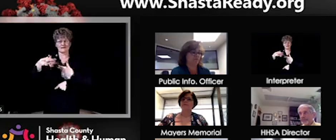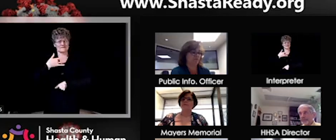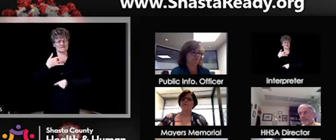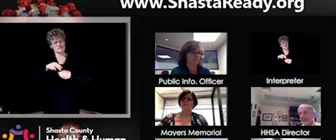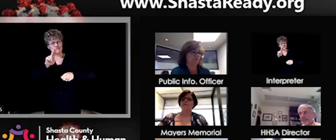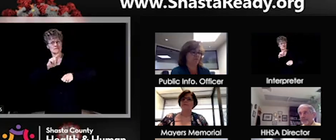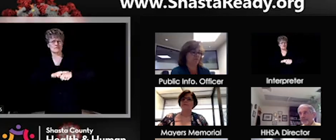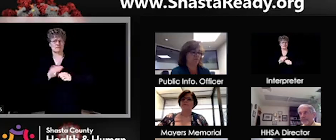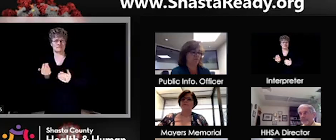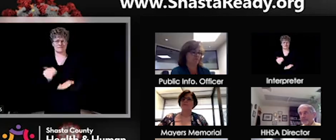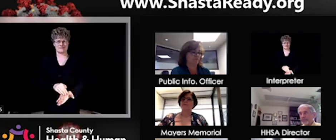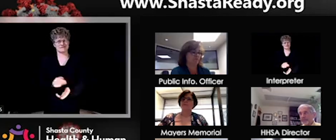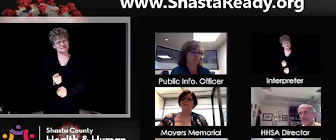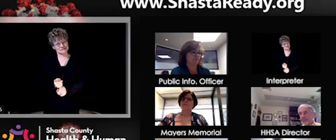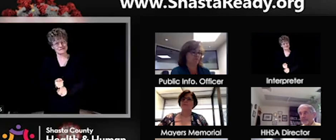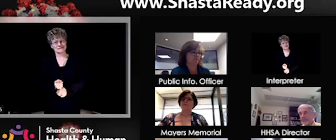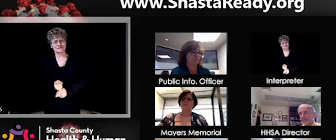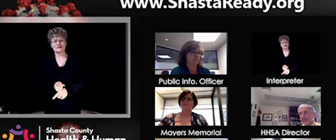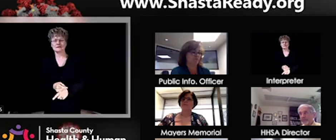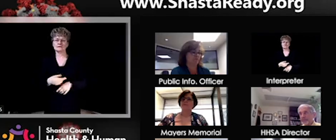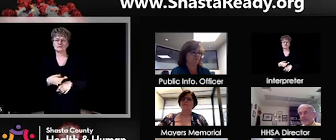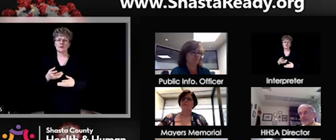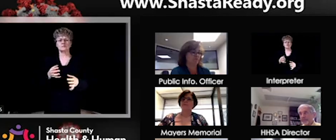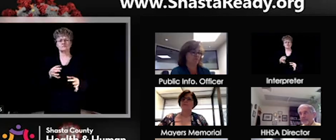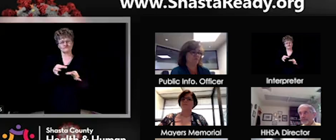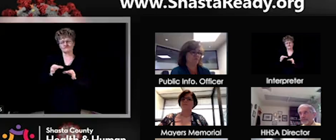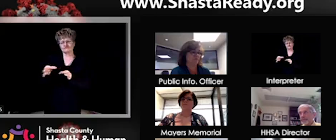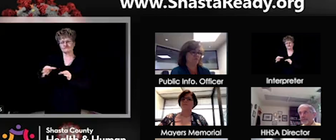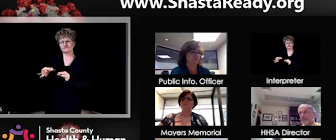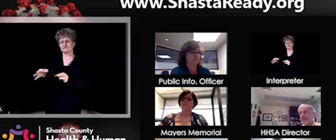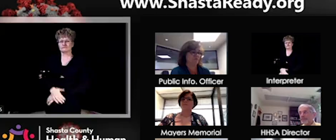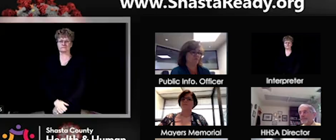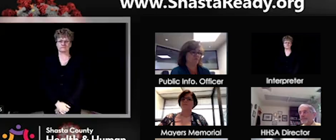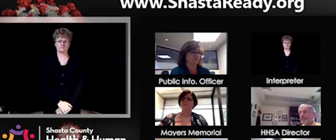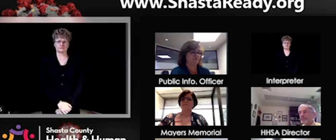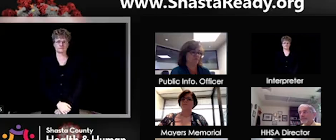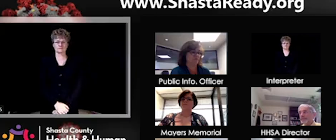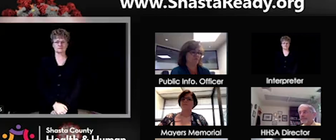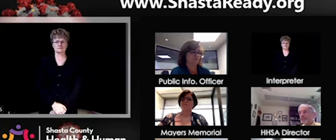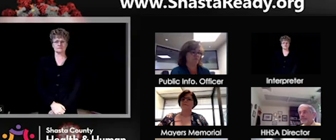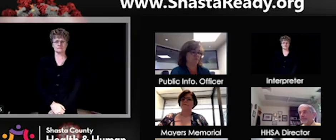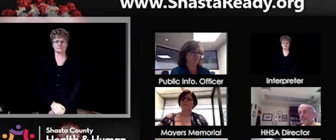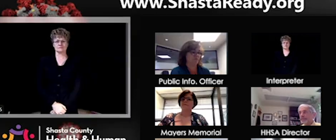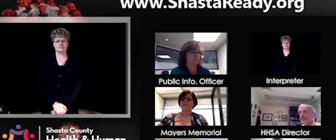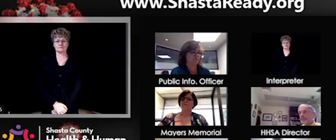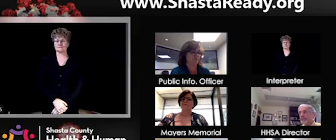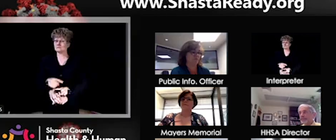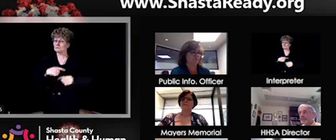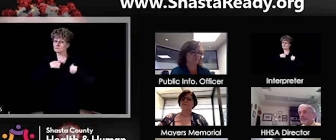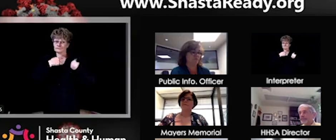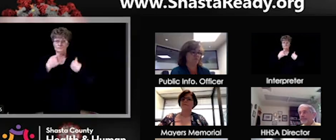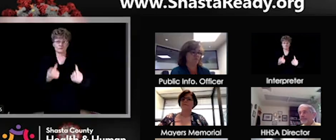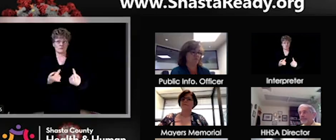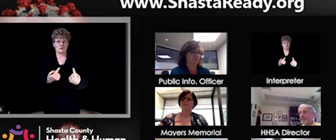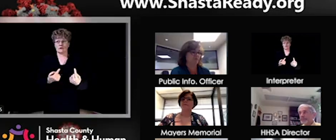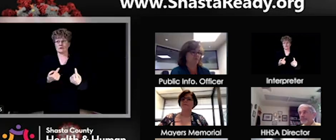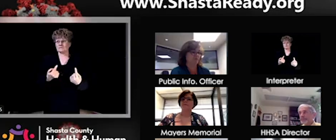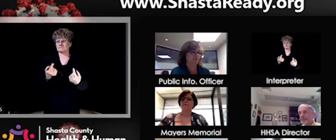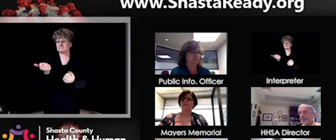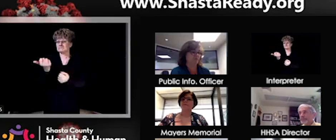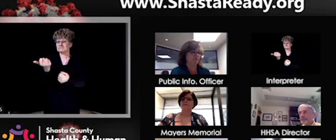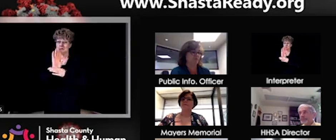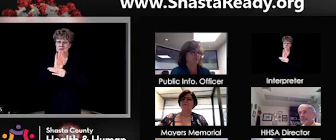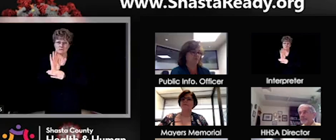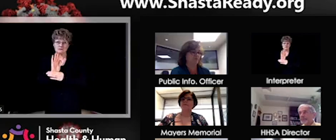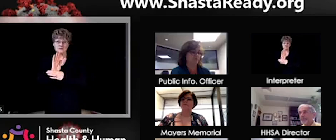a few other ones that have come to light, and we've been able to effectively communicate with them and work out some agreements